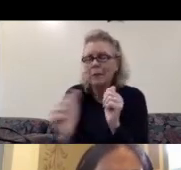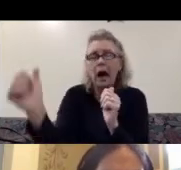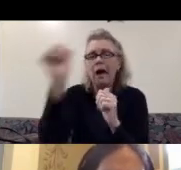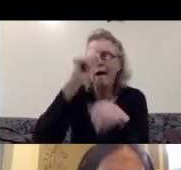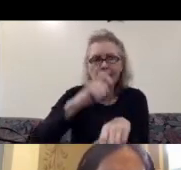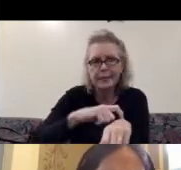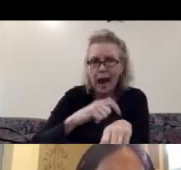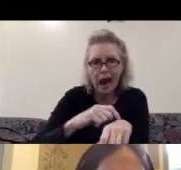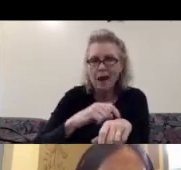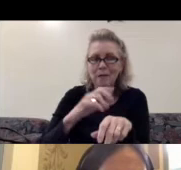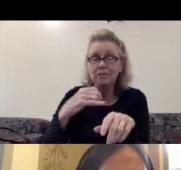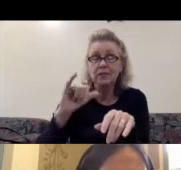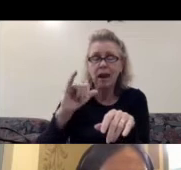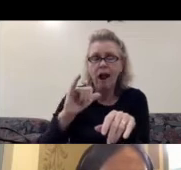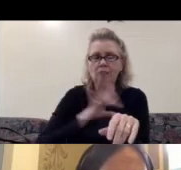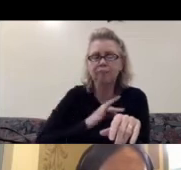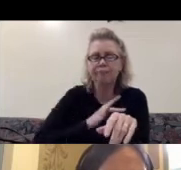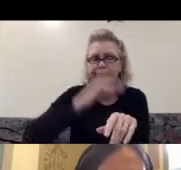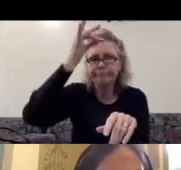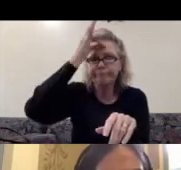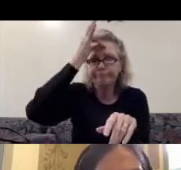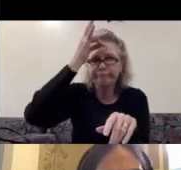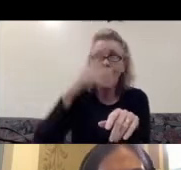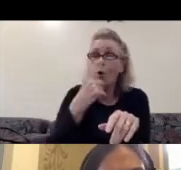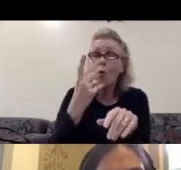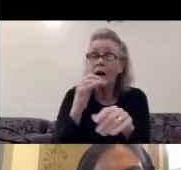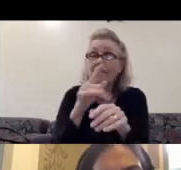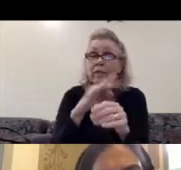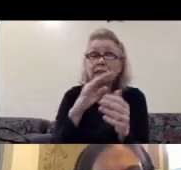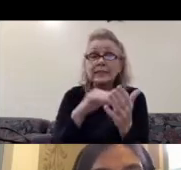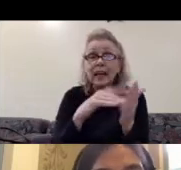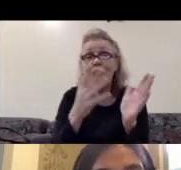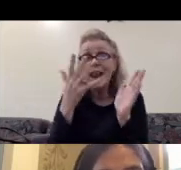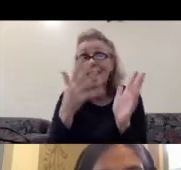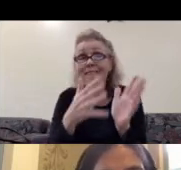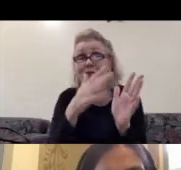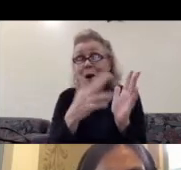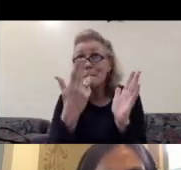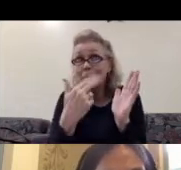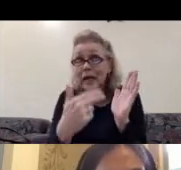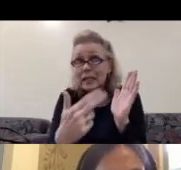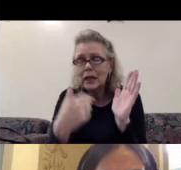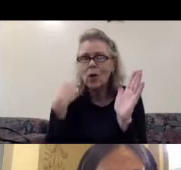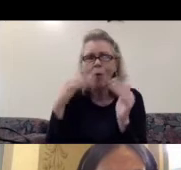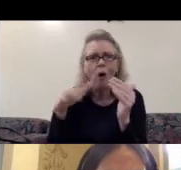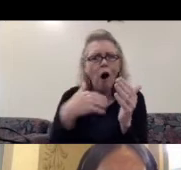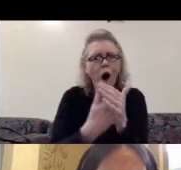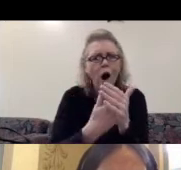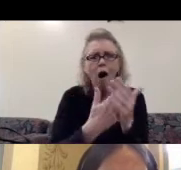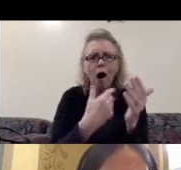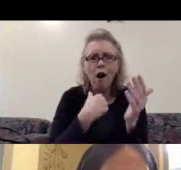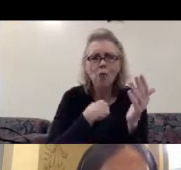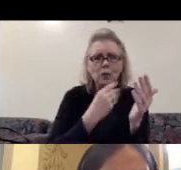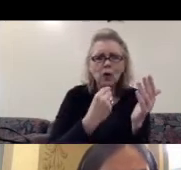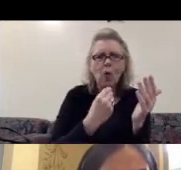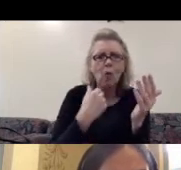all of us. The one of the first settlers that have left off their paintings and symbols in the caves. We all were stroked by the